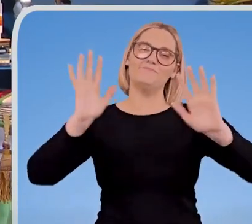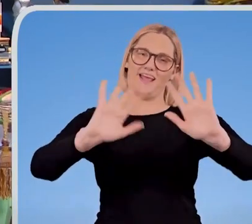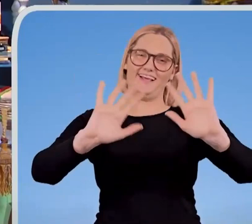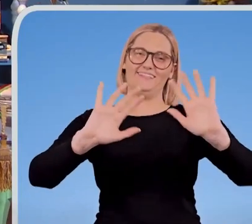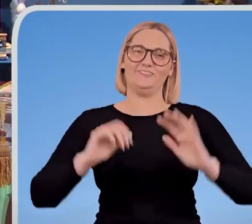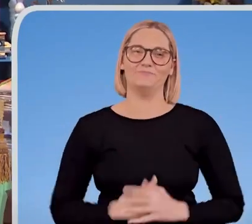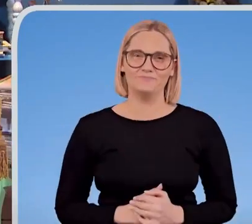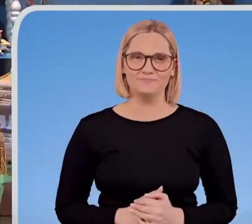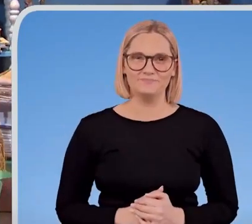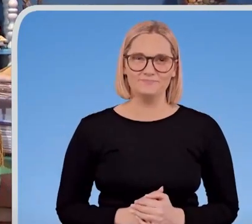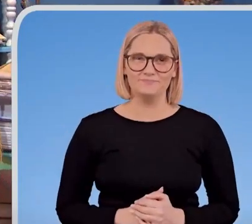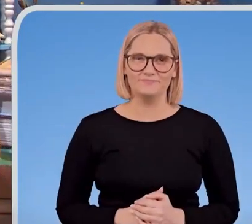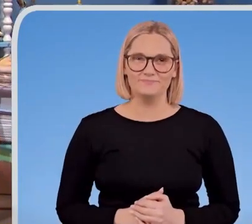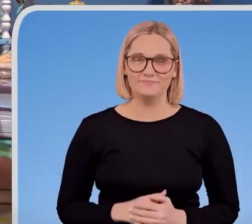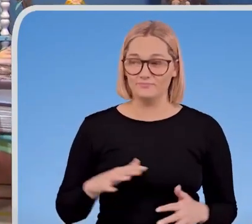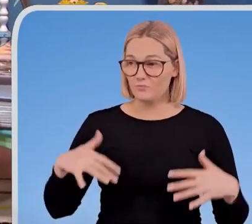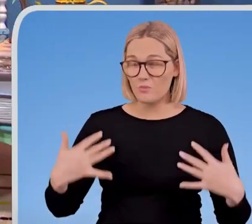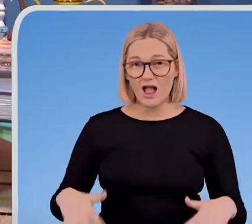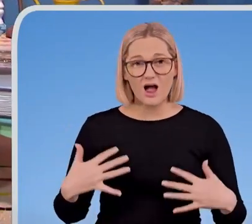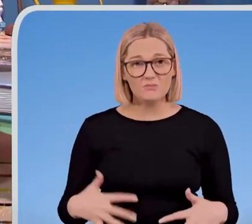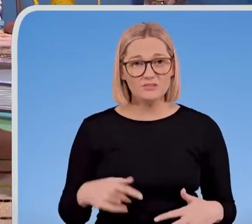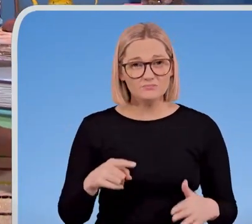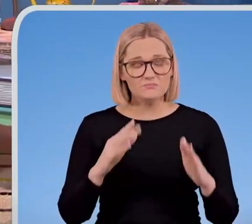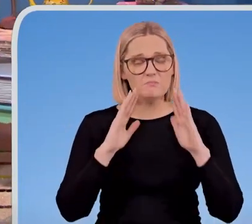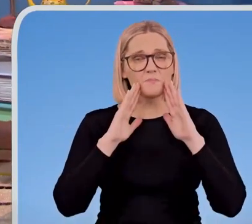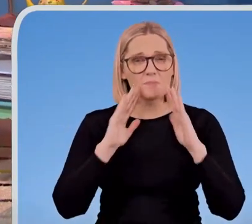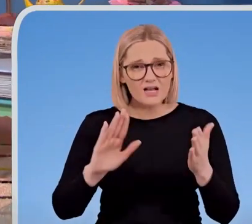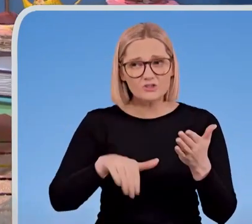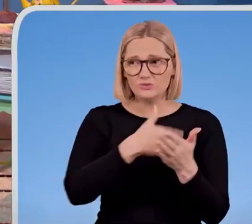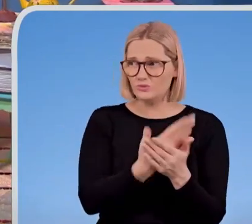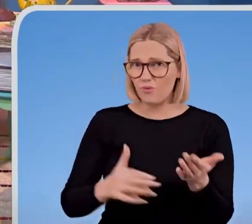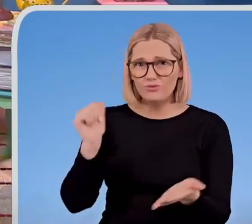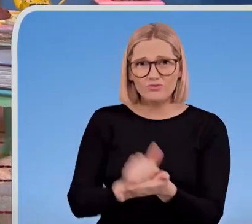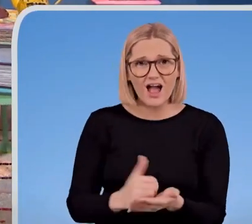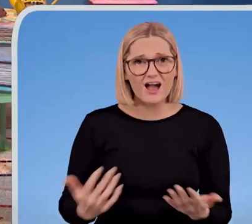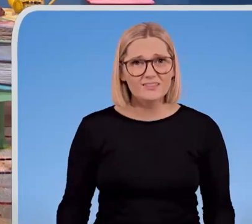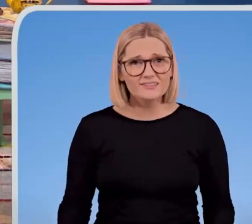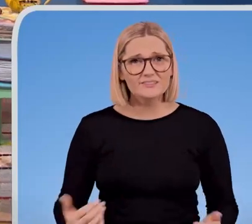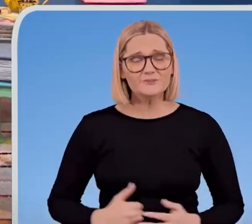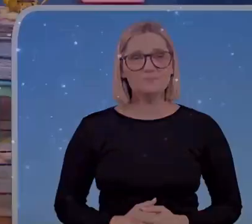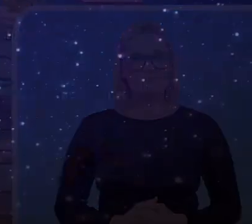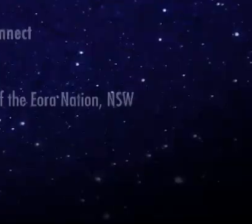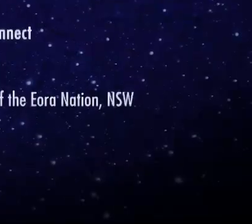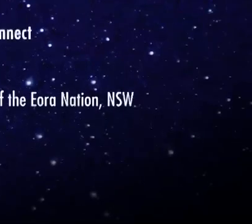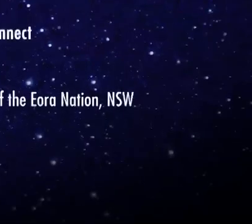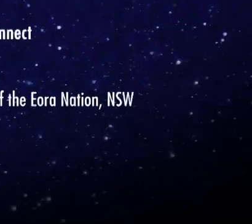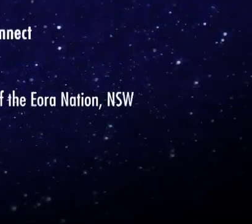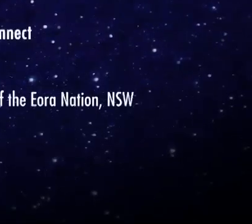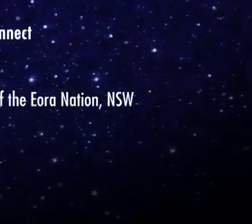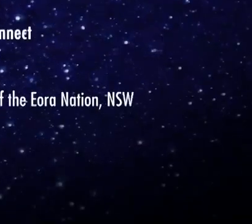Bye. Hey guys, that was a pretty amazing story. What do you think? I think we should go to the beach and go for a surf.